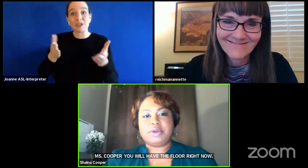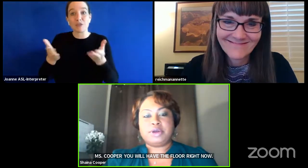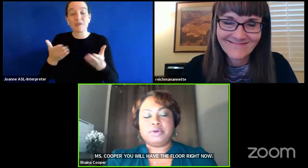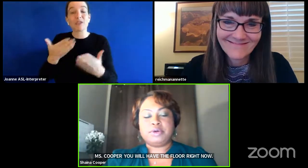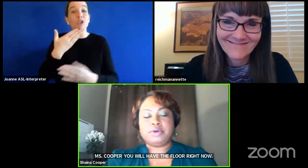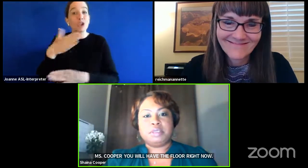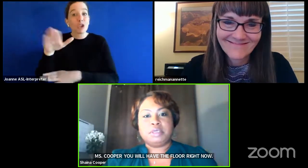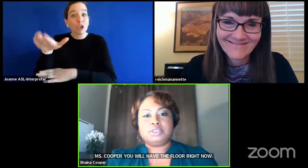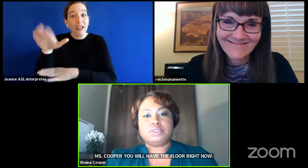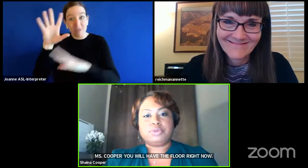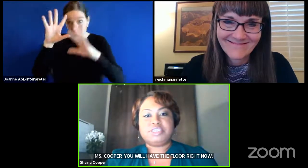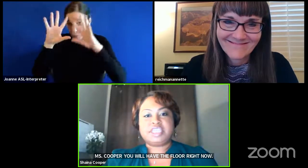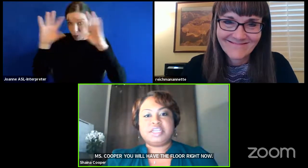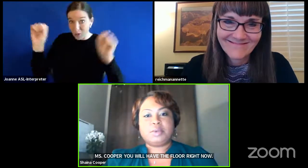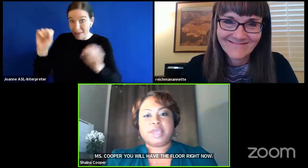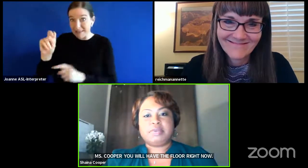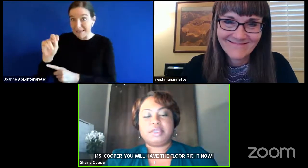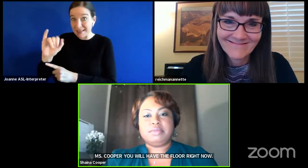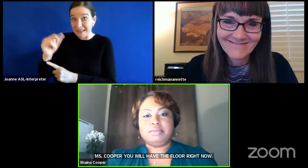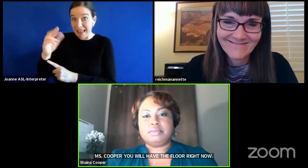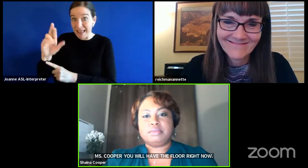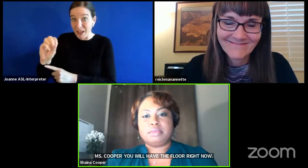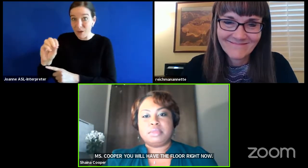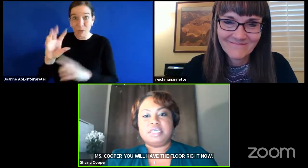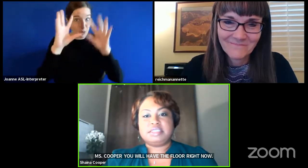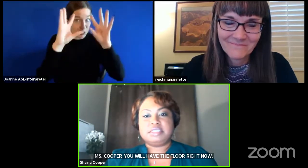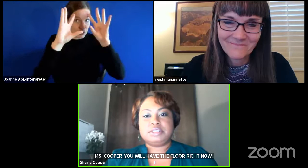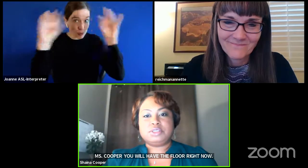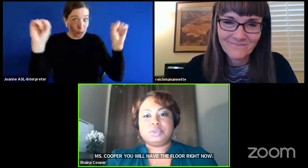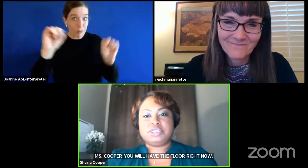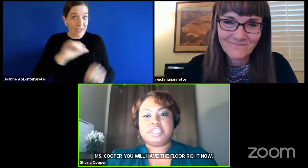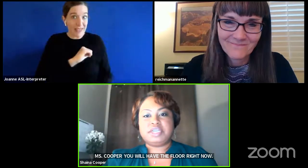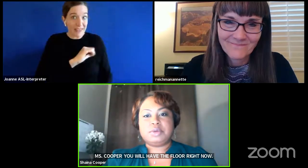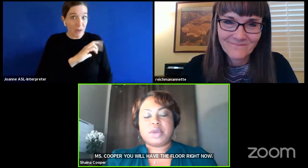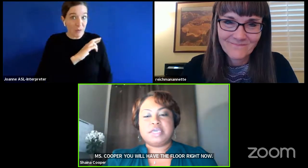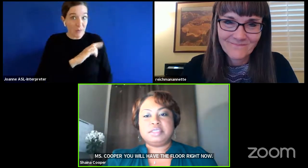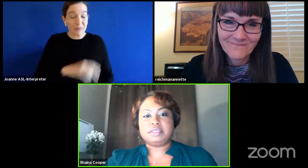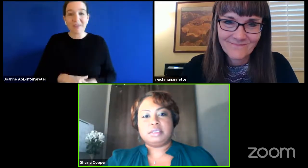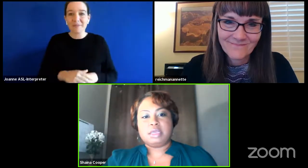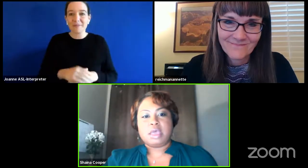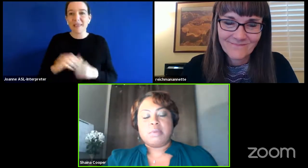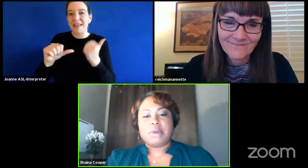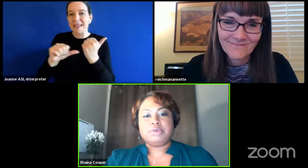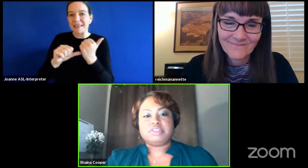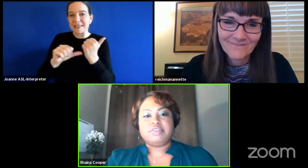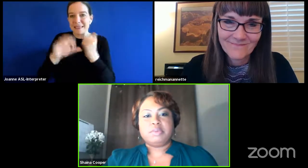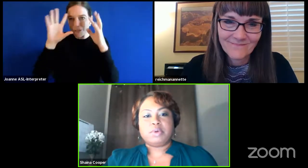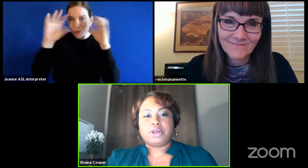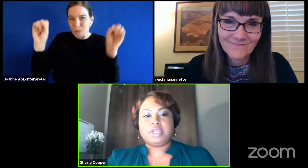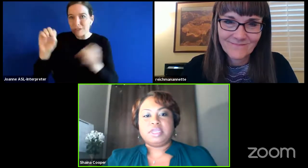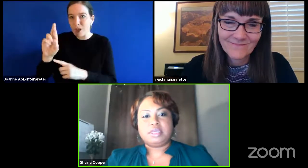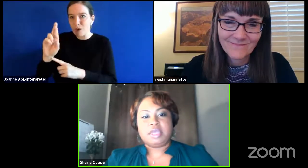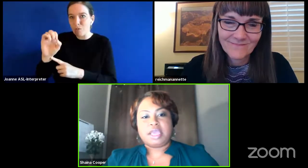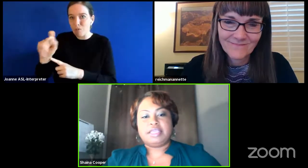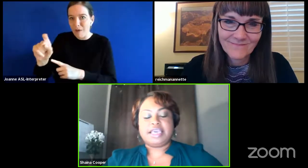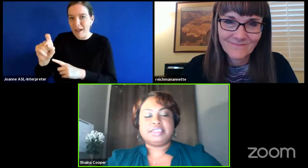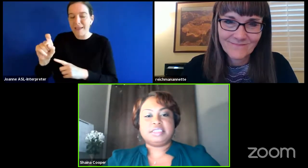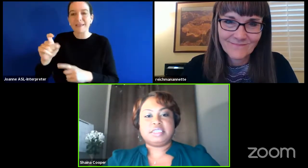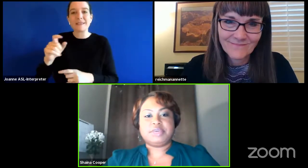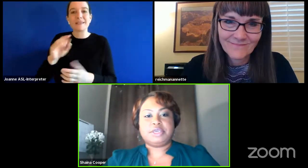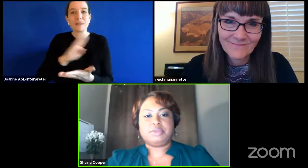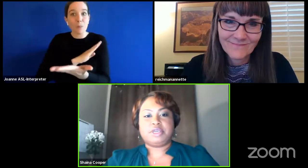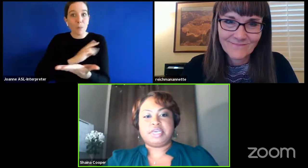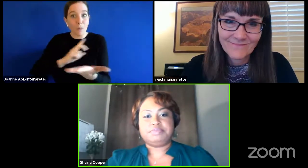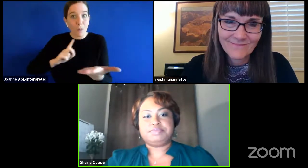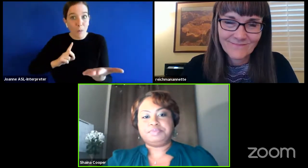president nigro superintendent reichman assistant superintendent rex members of the board and the